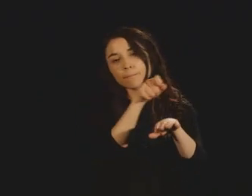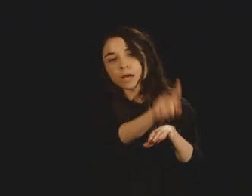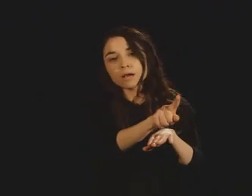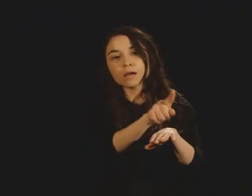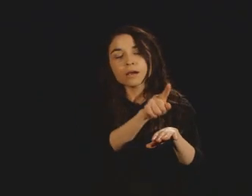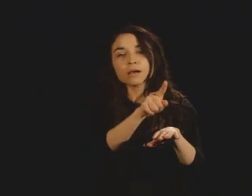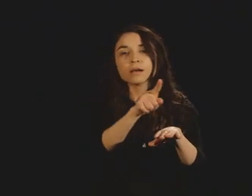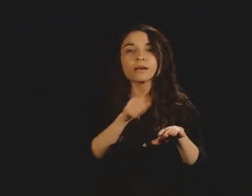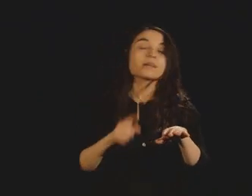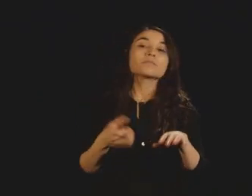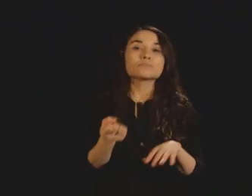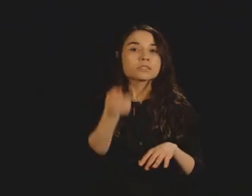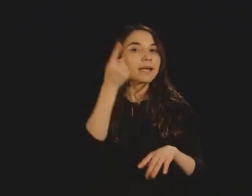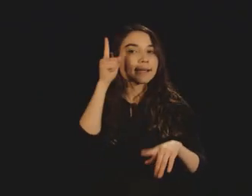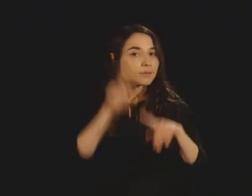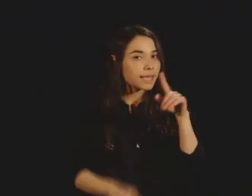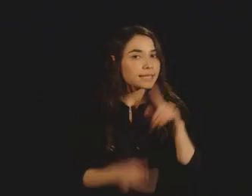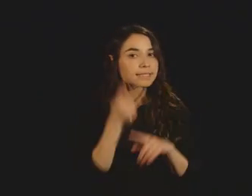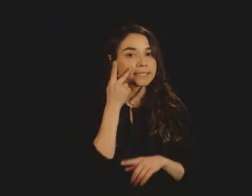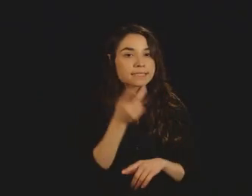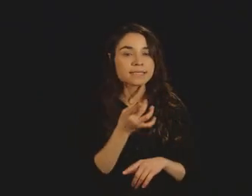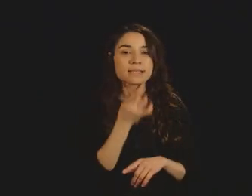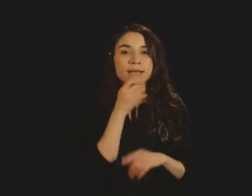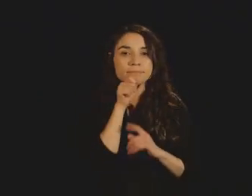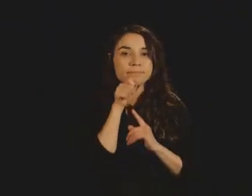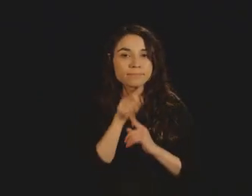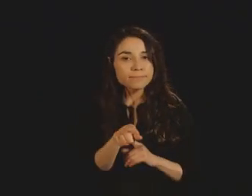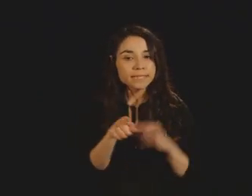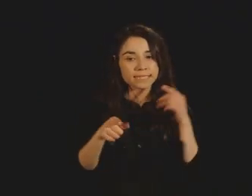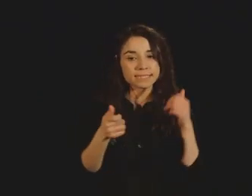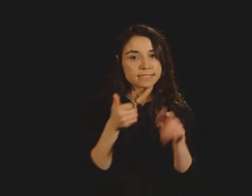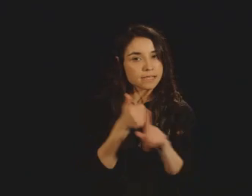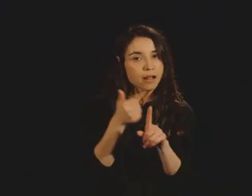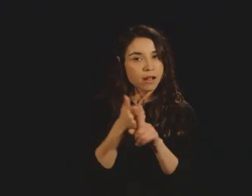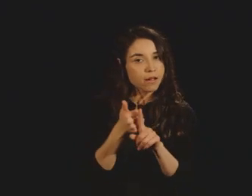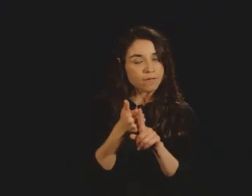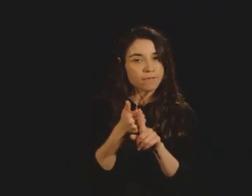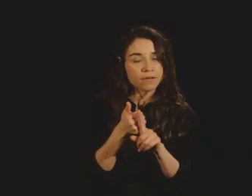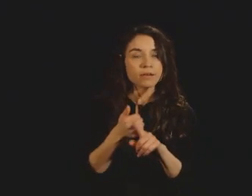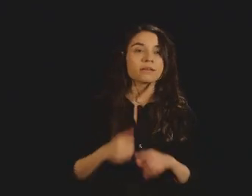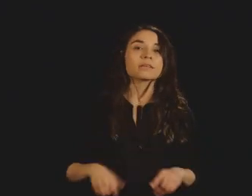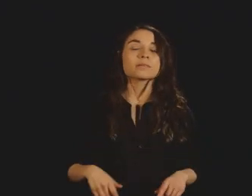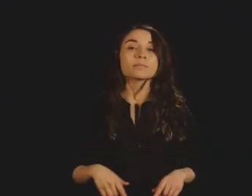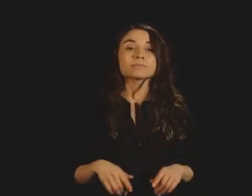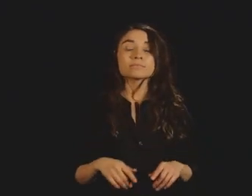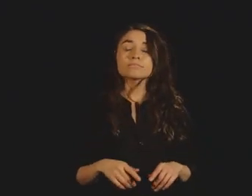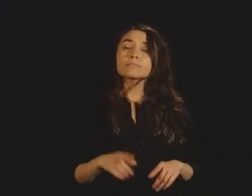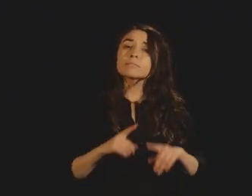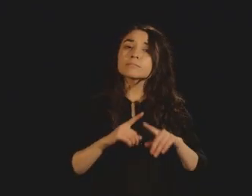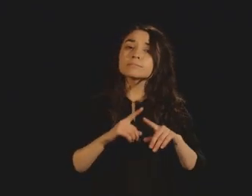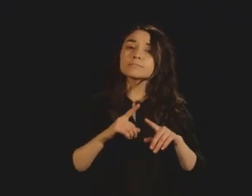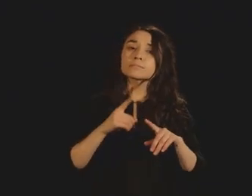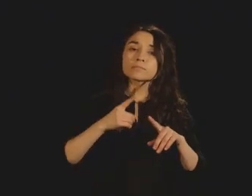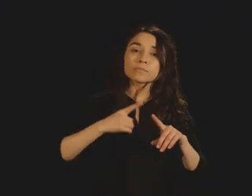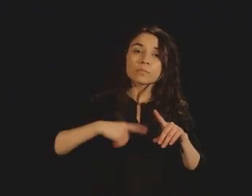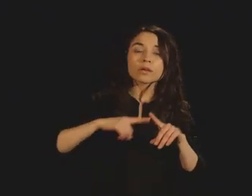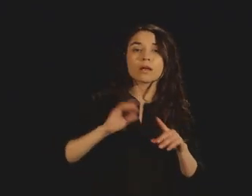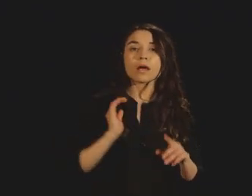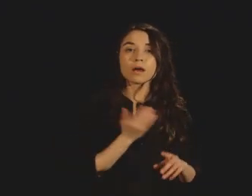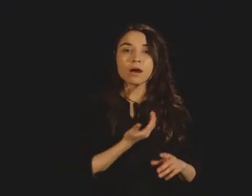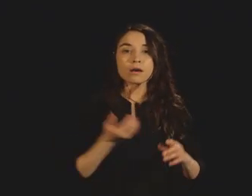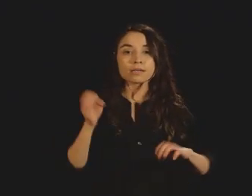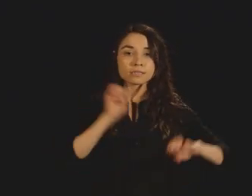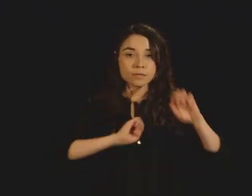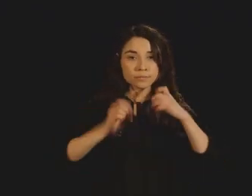perfectly. But when they do, and that light bounces off the surface of water, it tells us a lot about